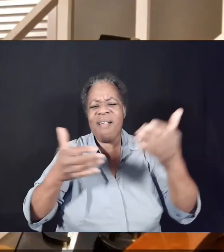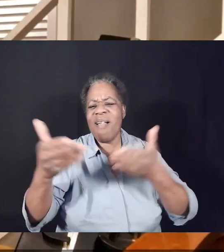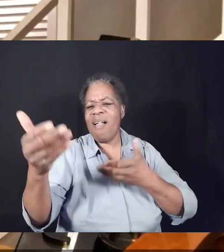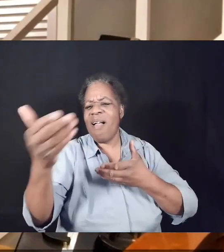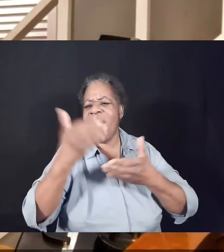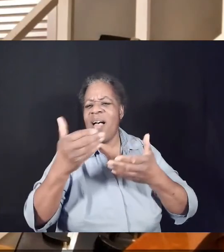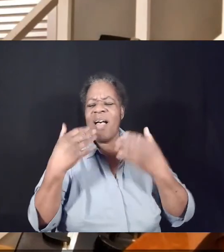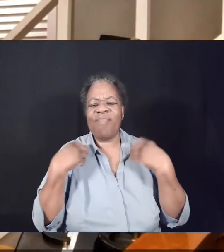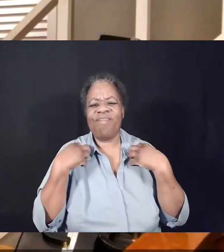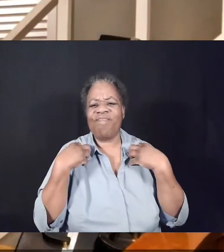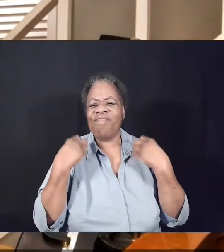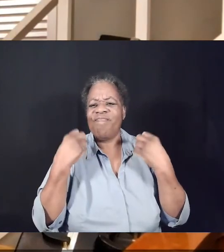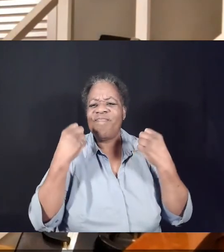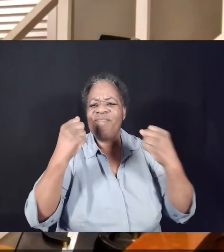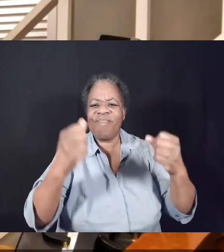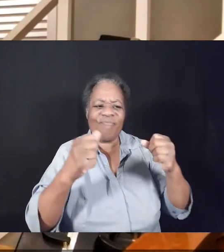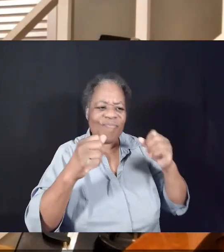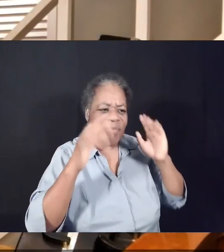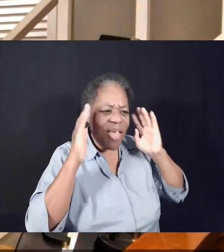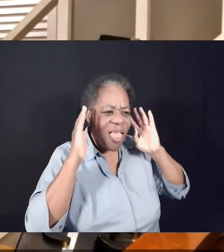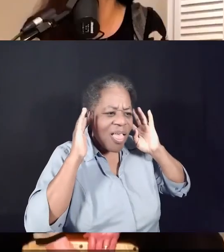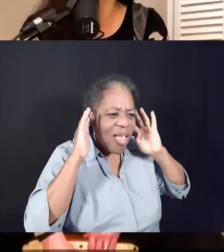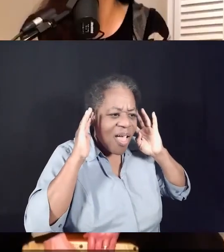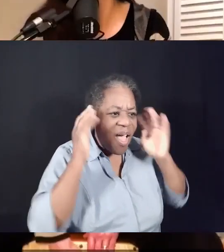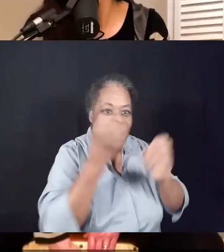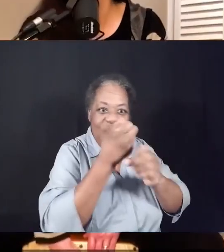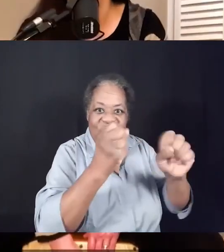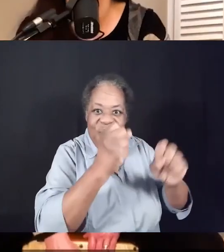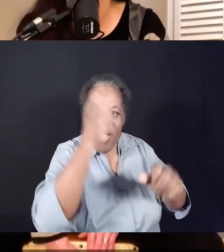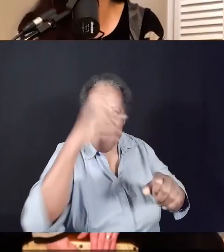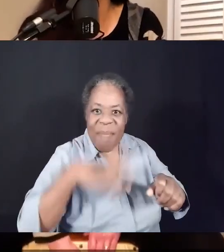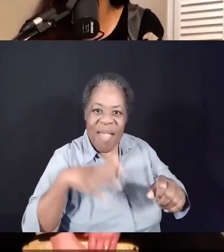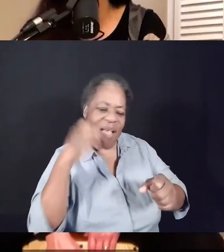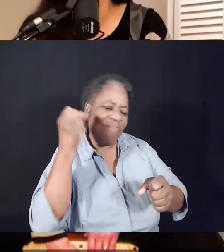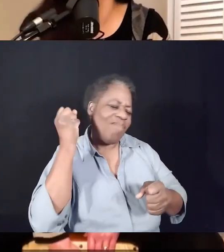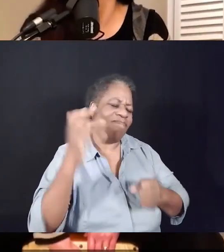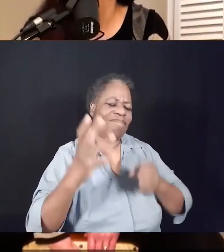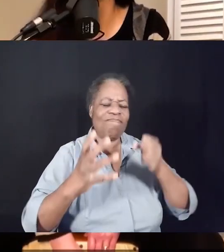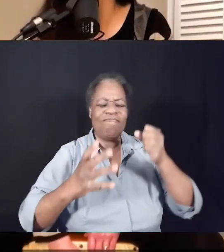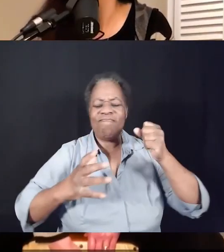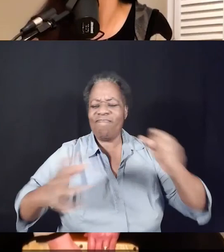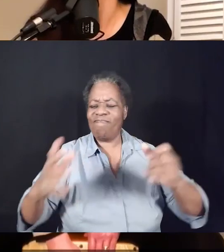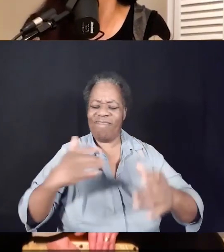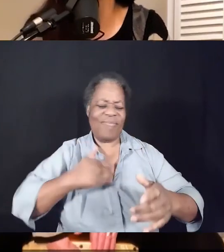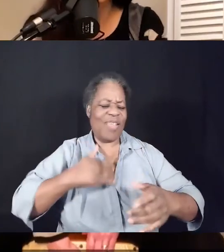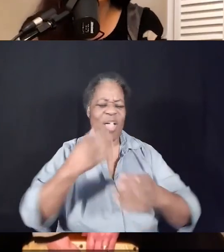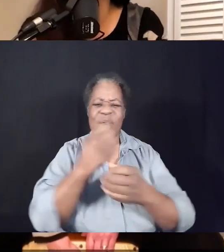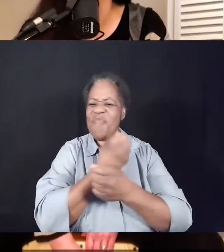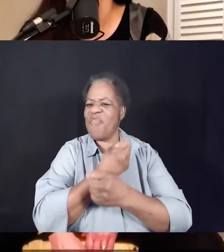Listen for the free man singing, he's delivering me.